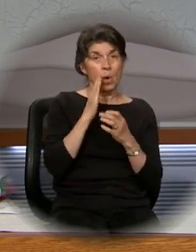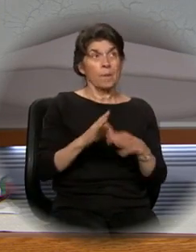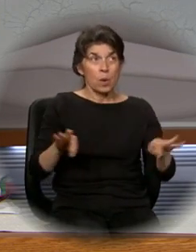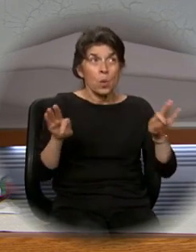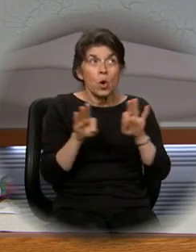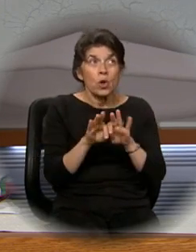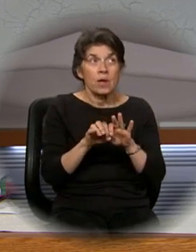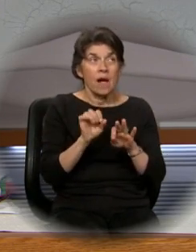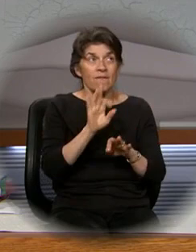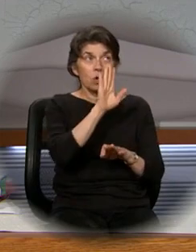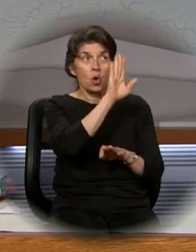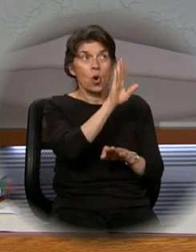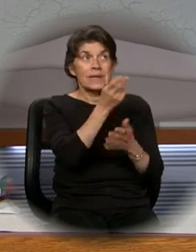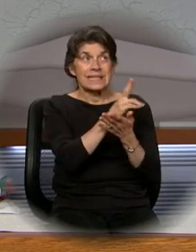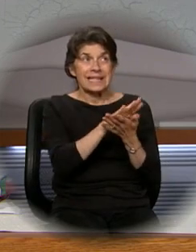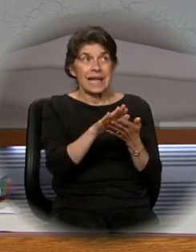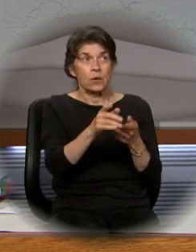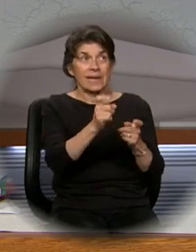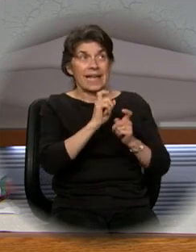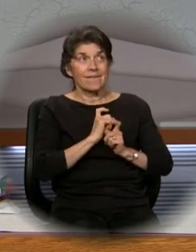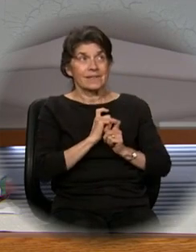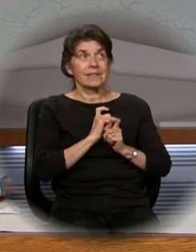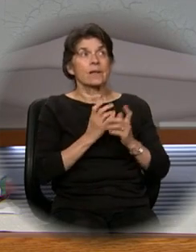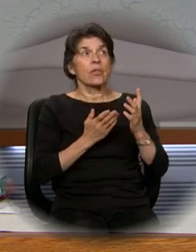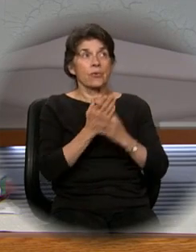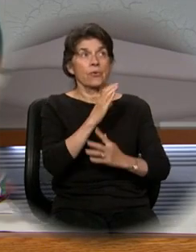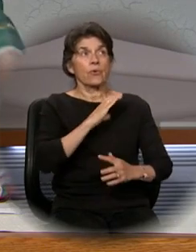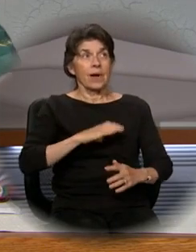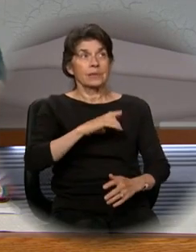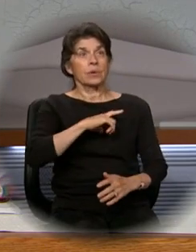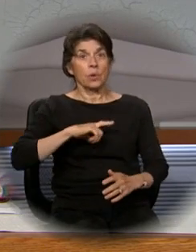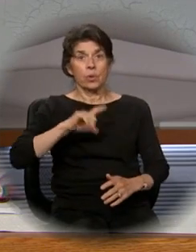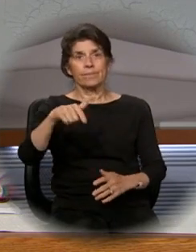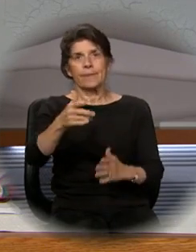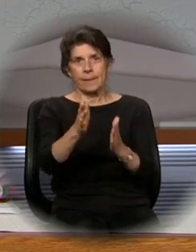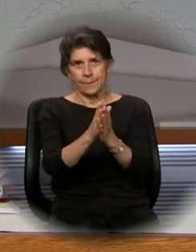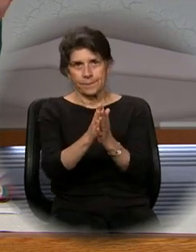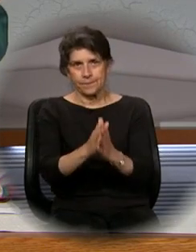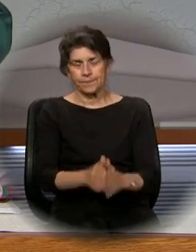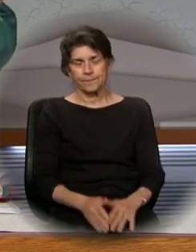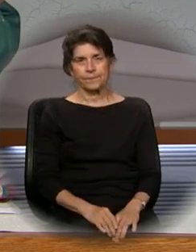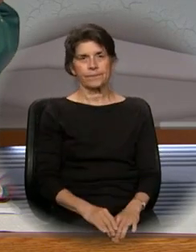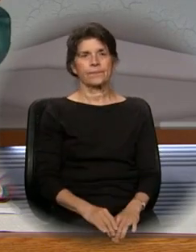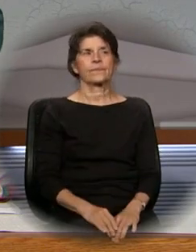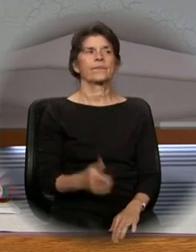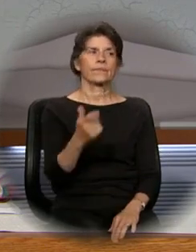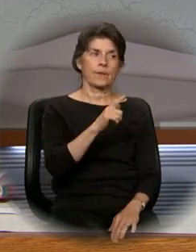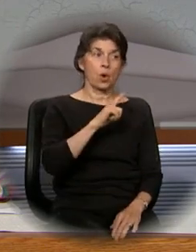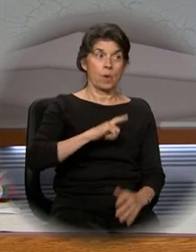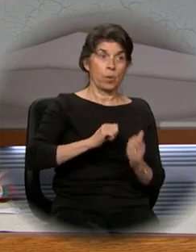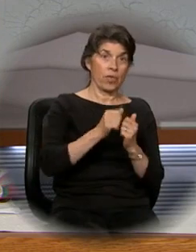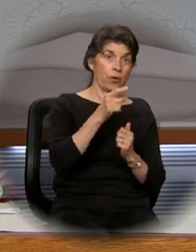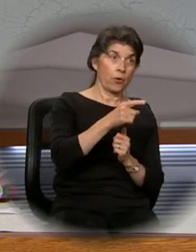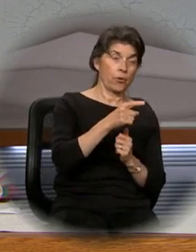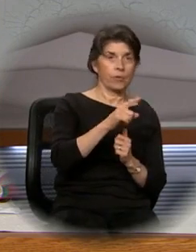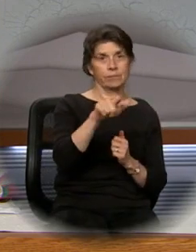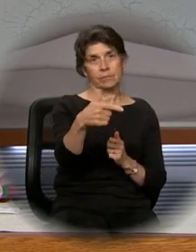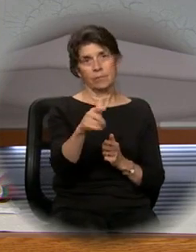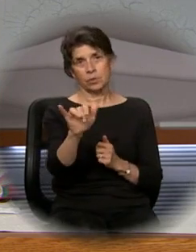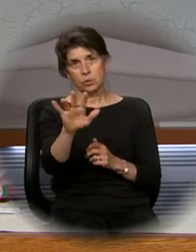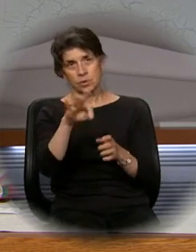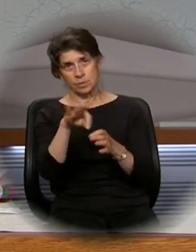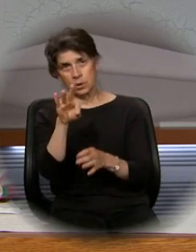of these sacred gifts. Through Christ our Lord. Amen. The Lord be with you. And with your spirit.